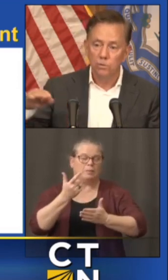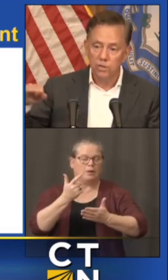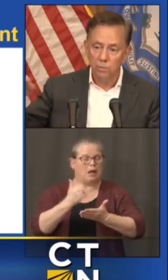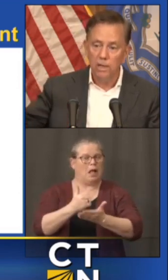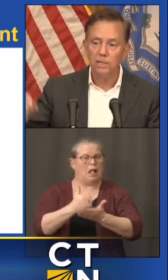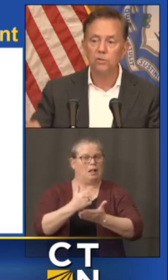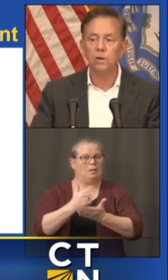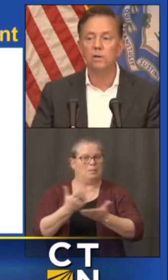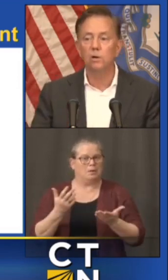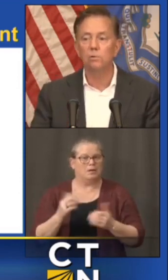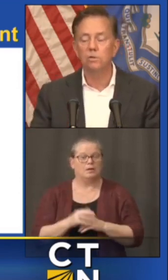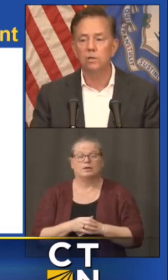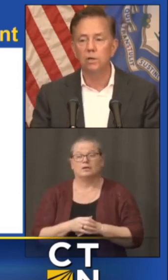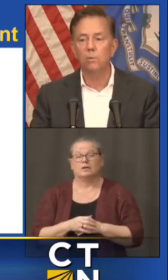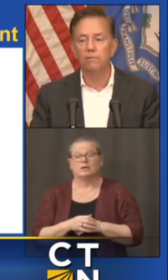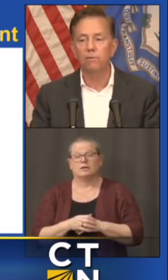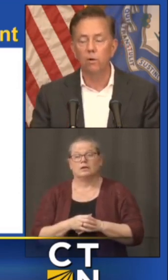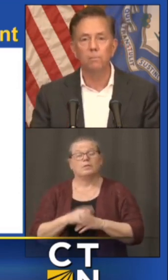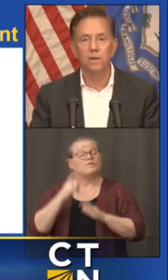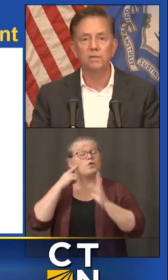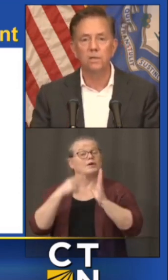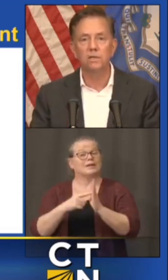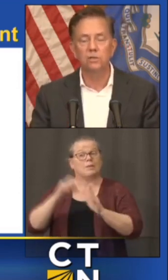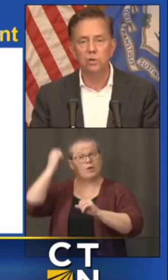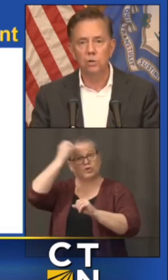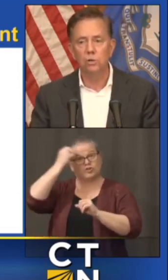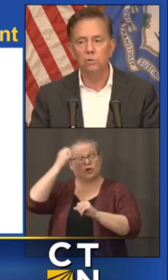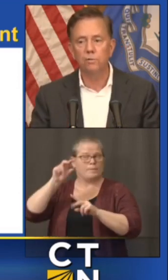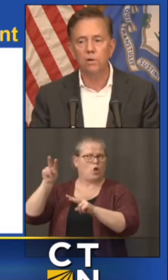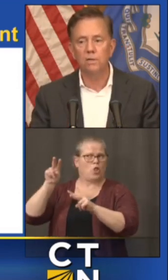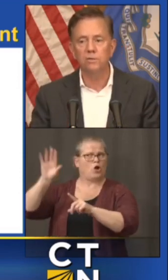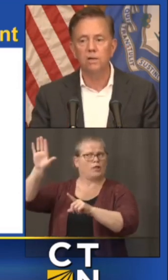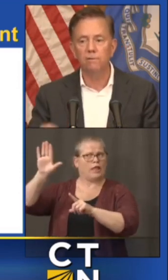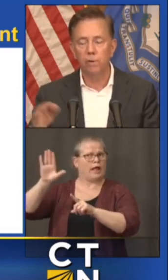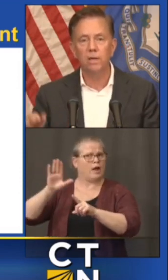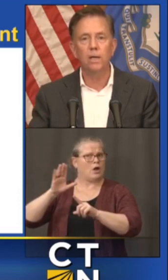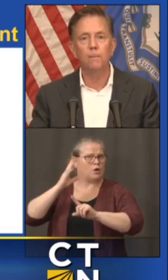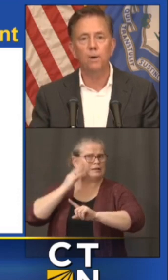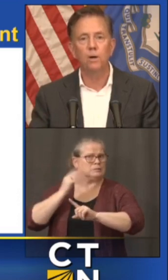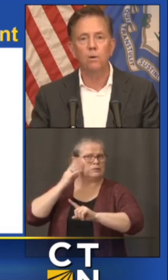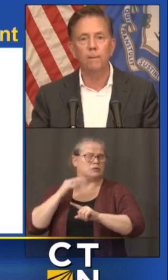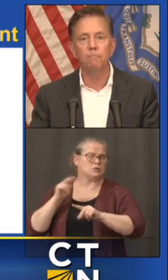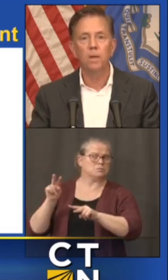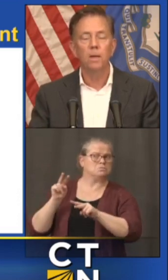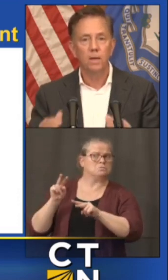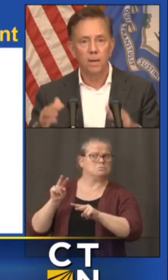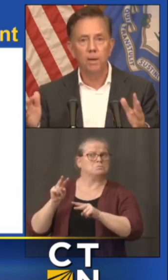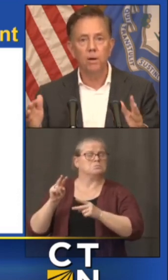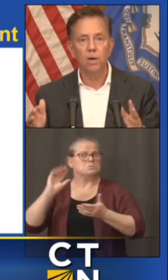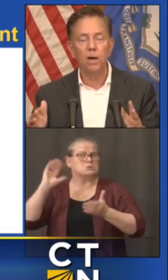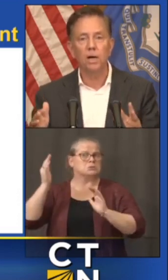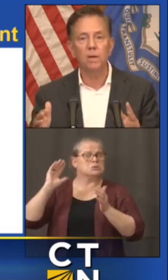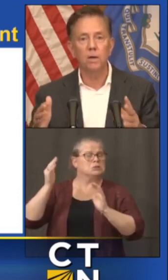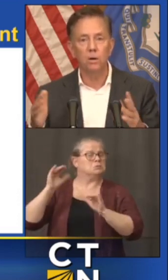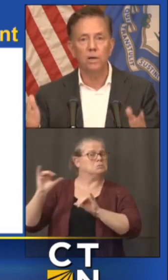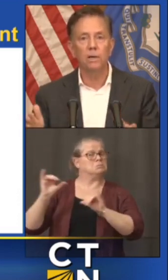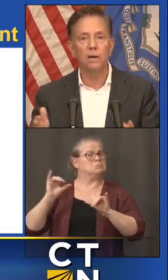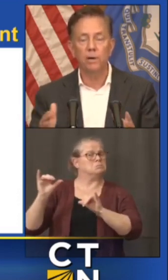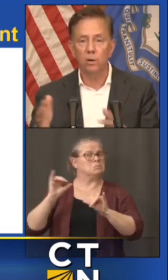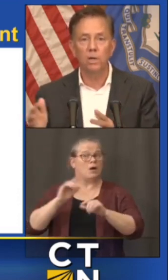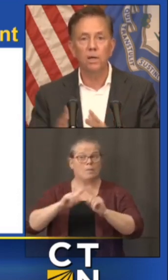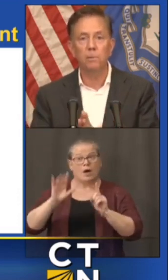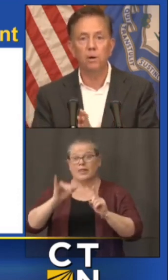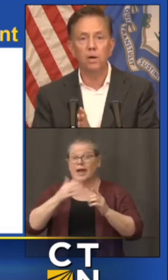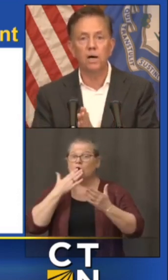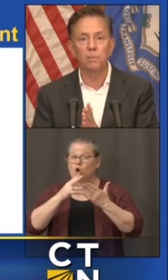we'll see where that trend goes uh going forward but it's good news for us if we can keep it going keeping our economy going